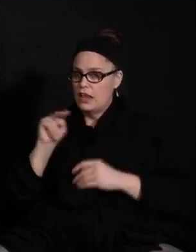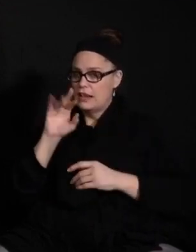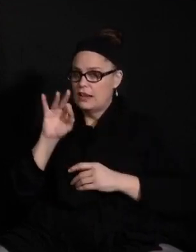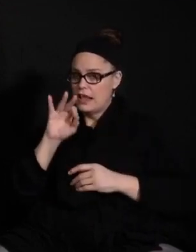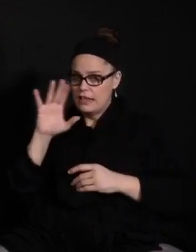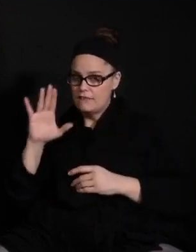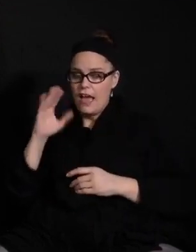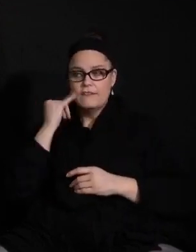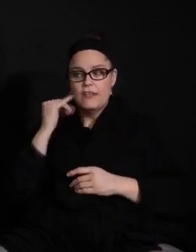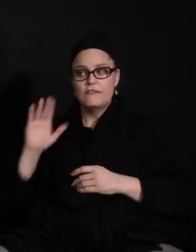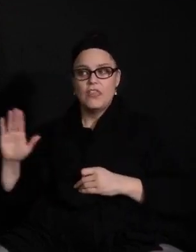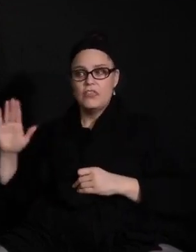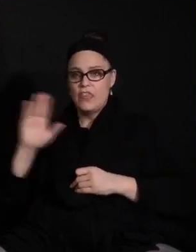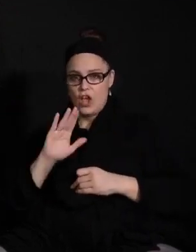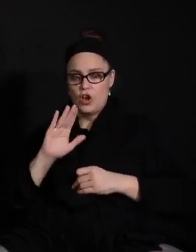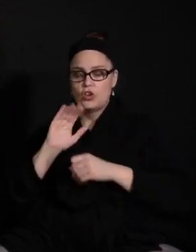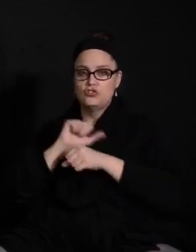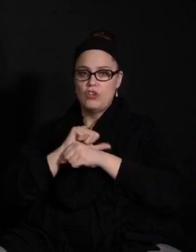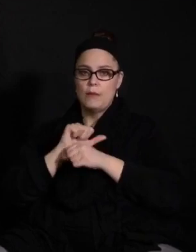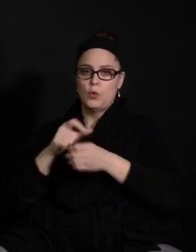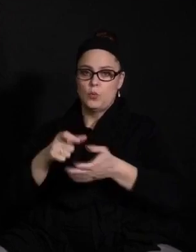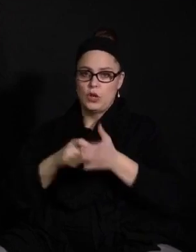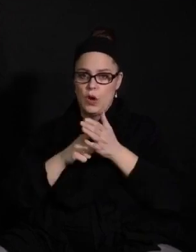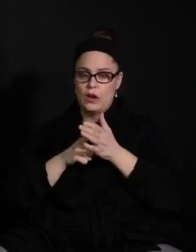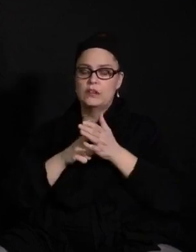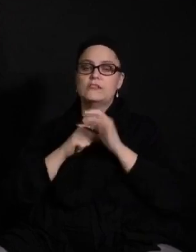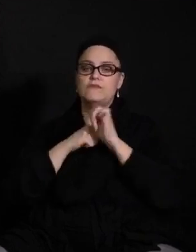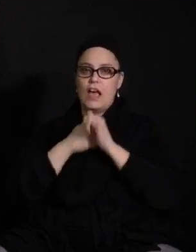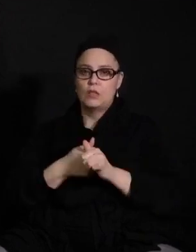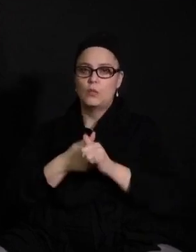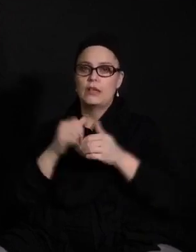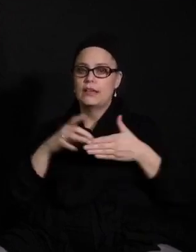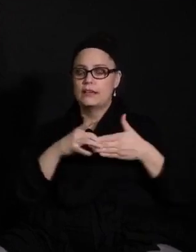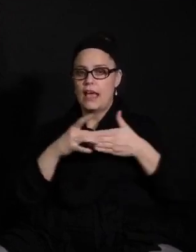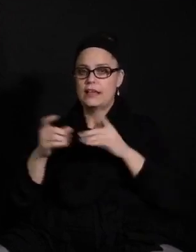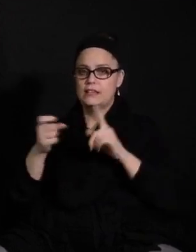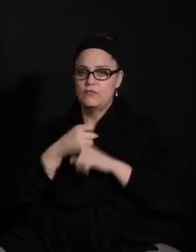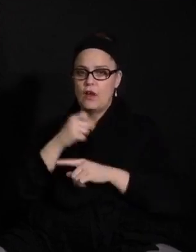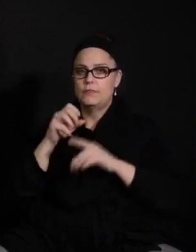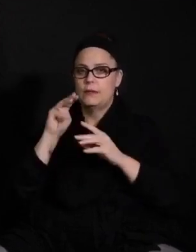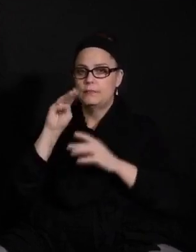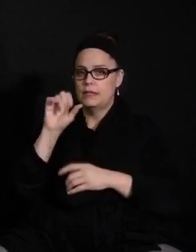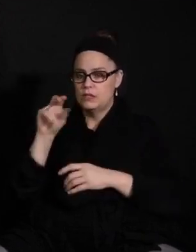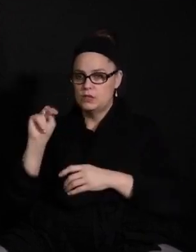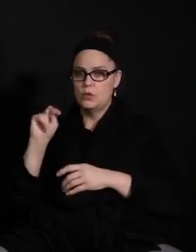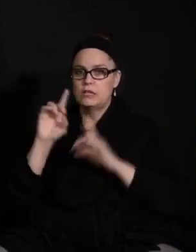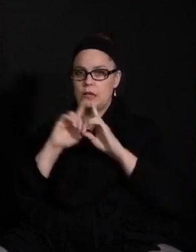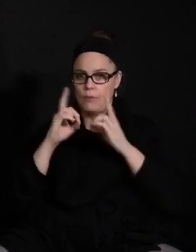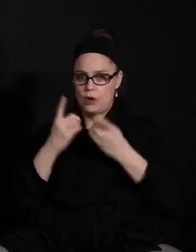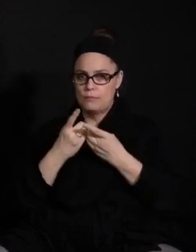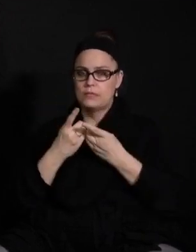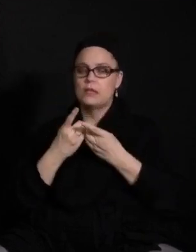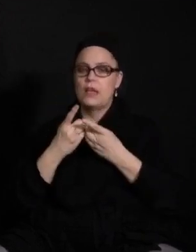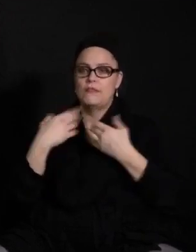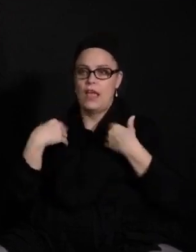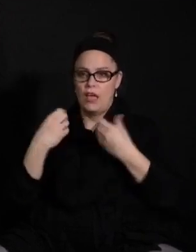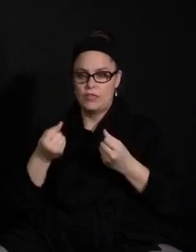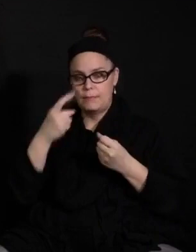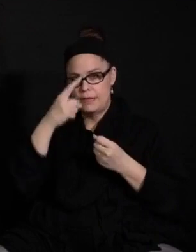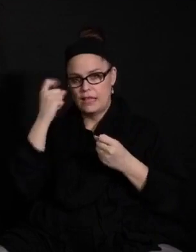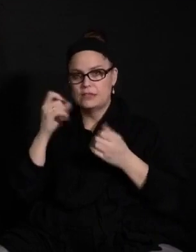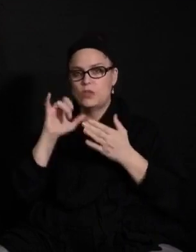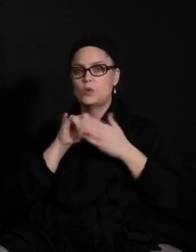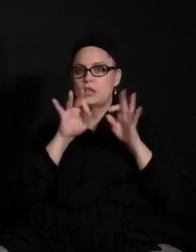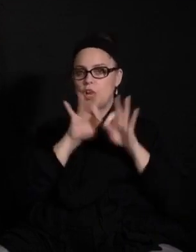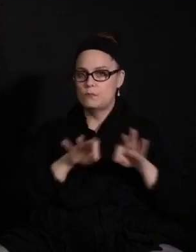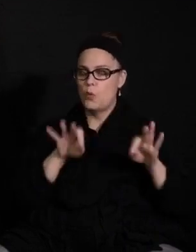job requires it based on guidance for the Minnesota Department of Health. As these are critical supplies for the health care industry, school districts